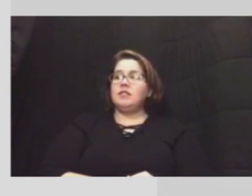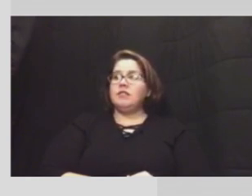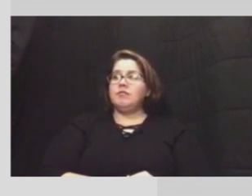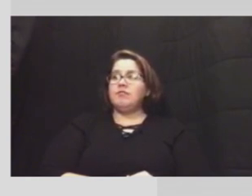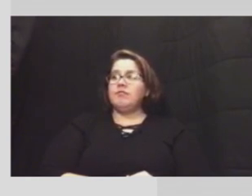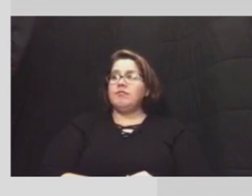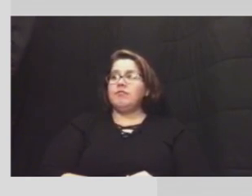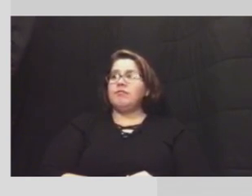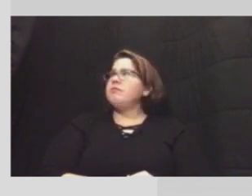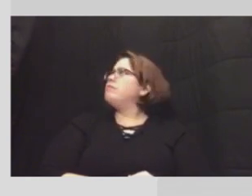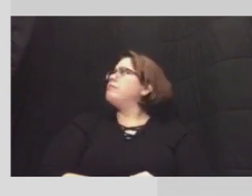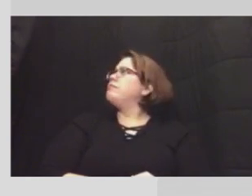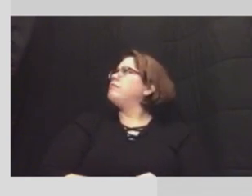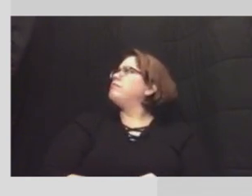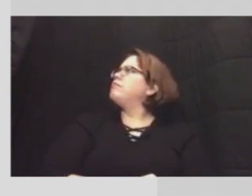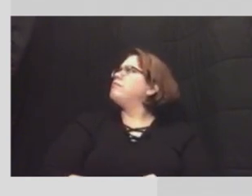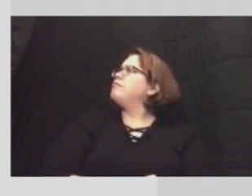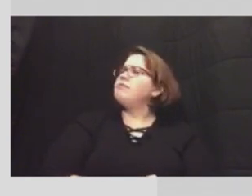i don't know